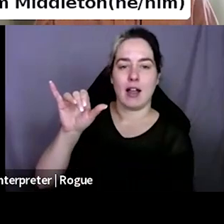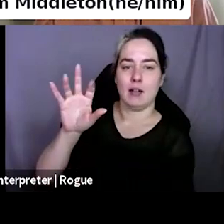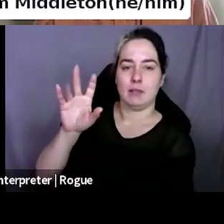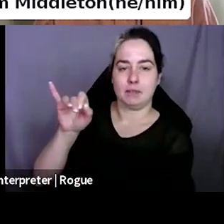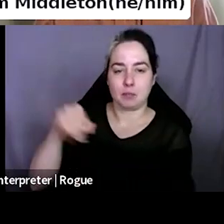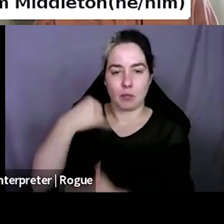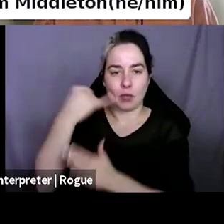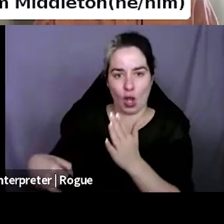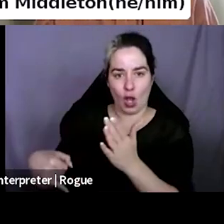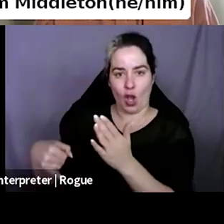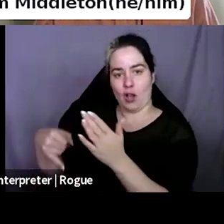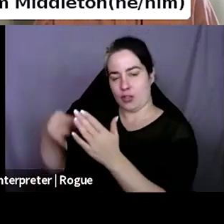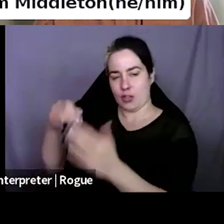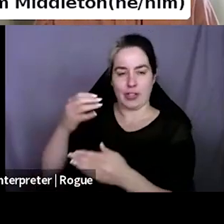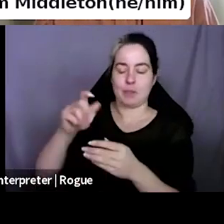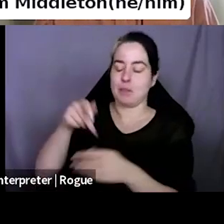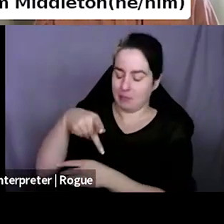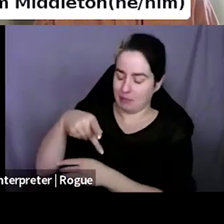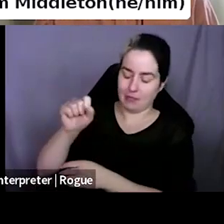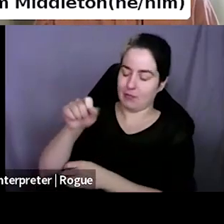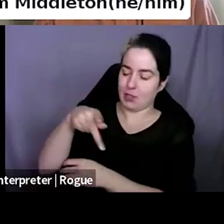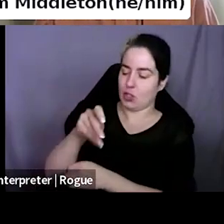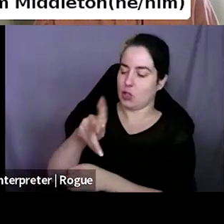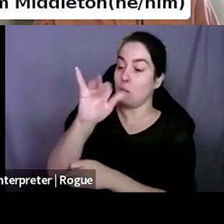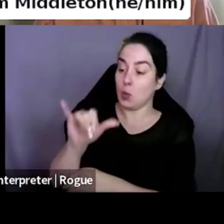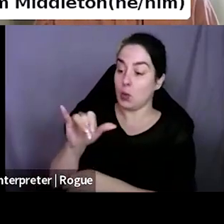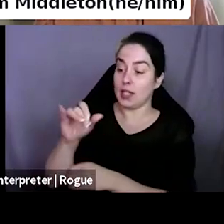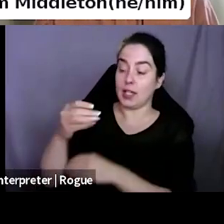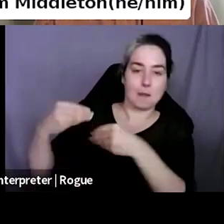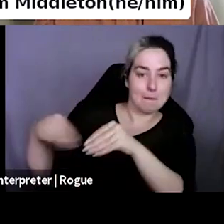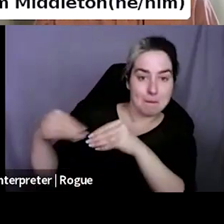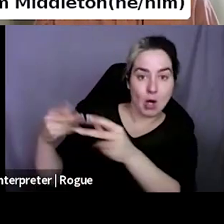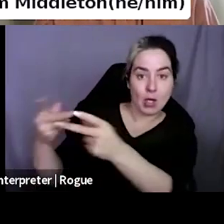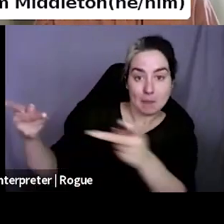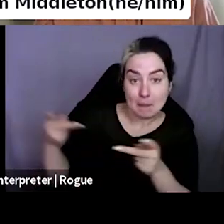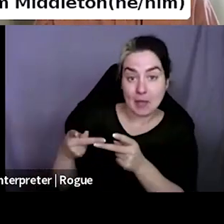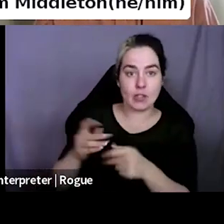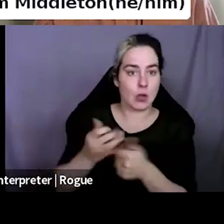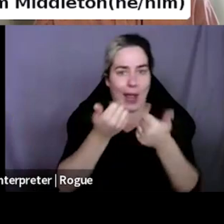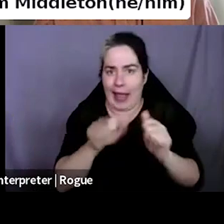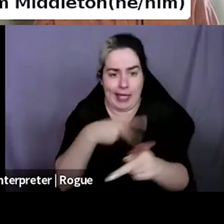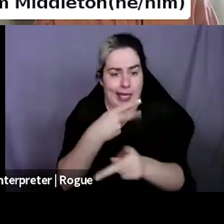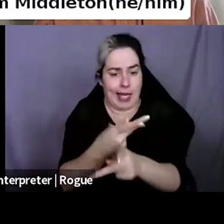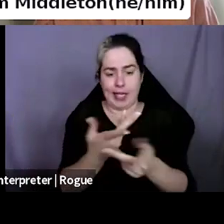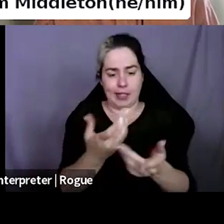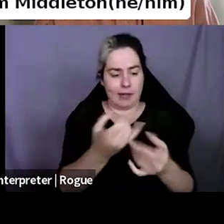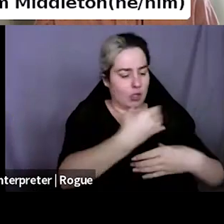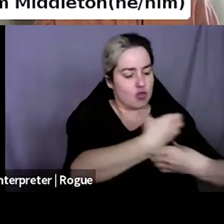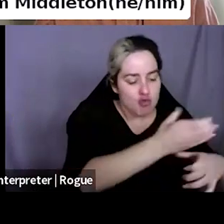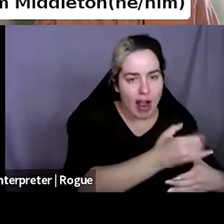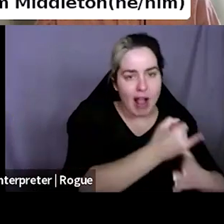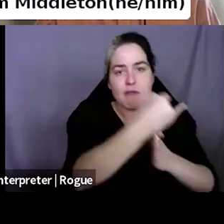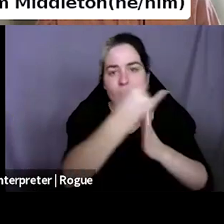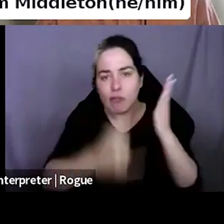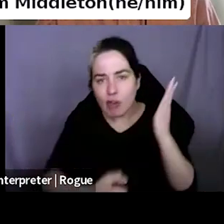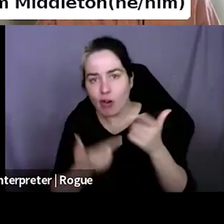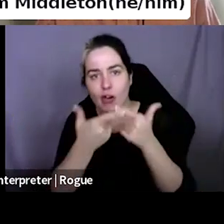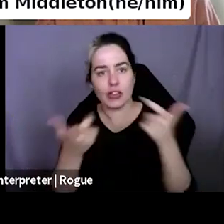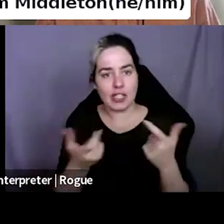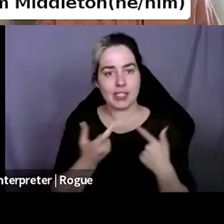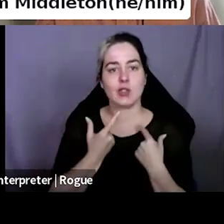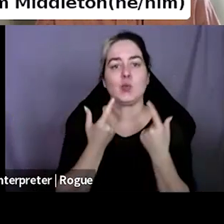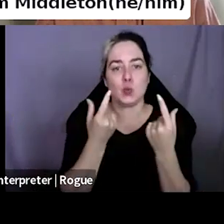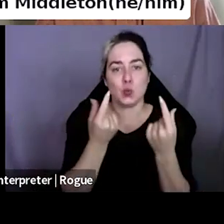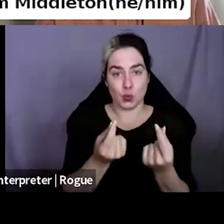every other month, um, and sets up a table in the bookstore, um, and basically runs like a craft fair. Uh, it doesn't cost